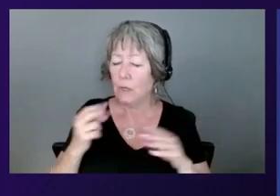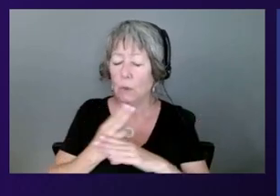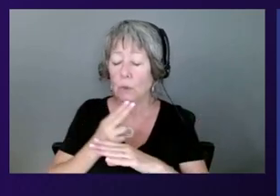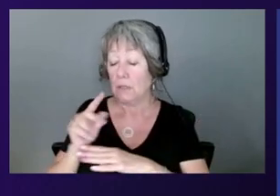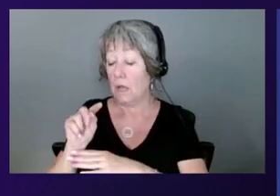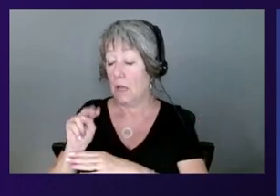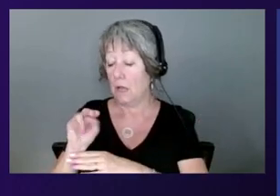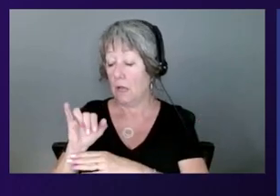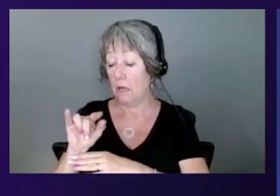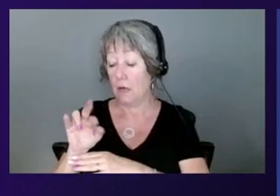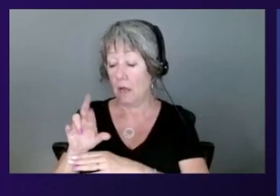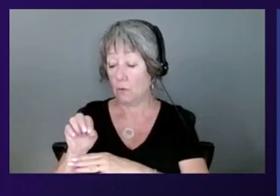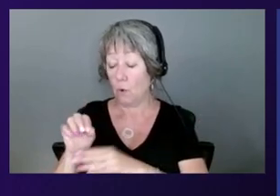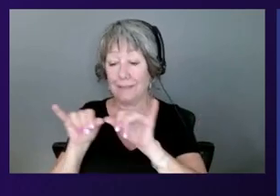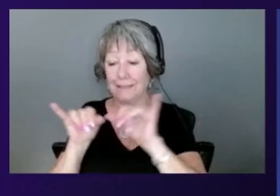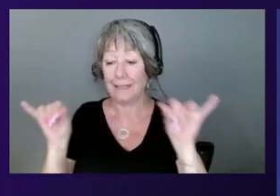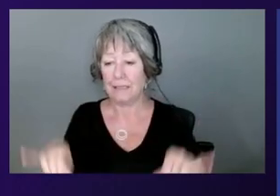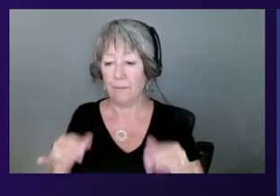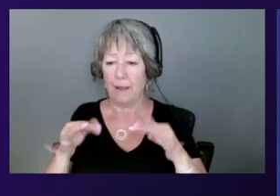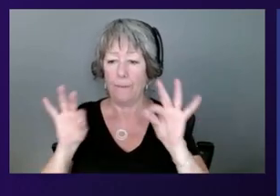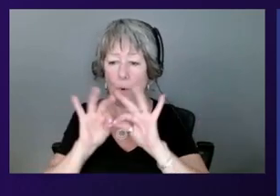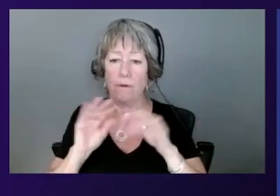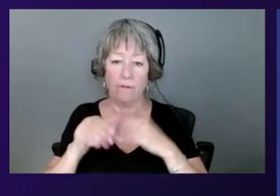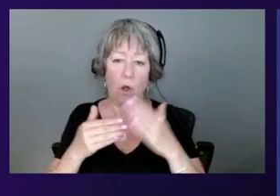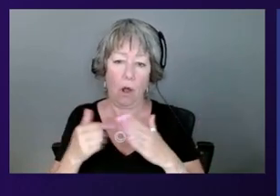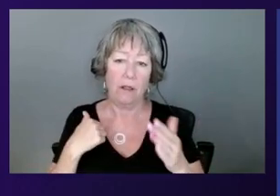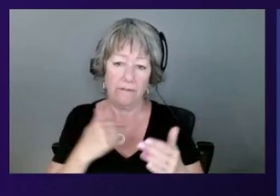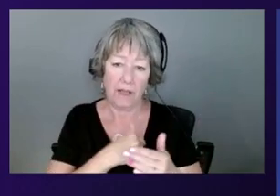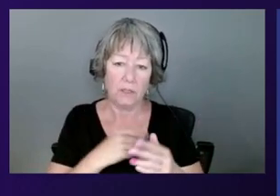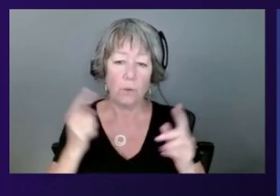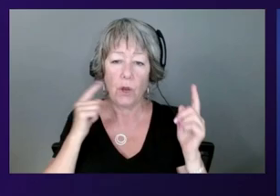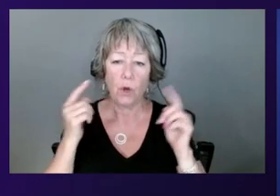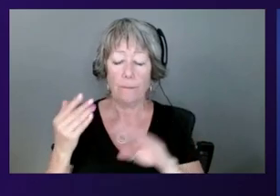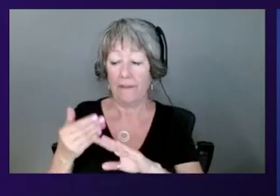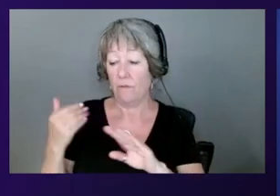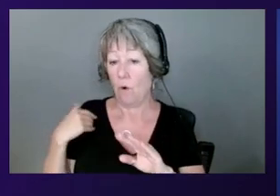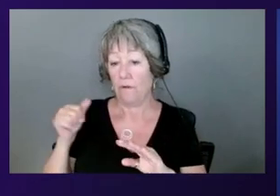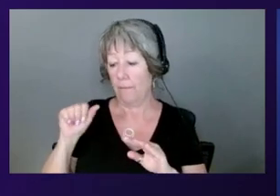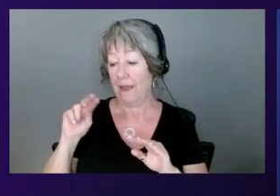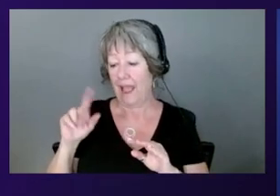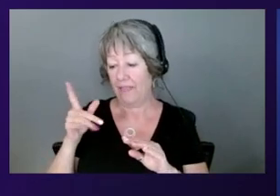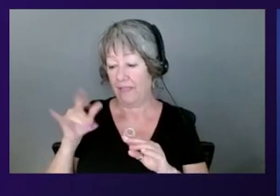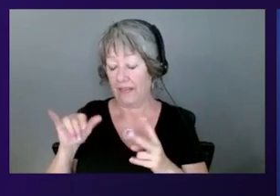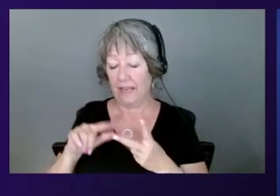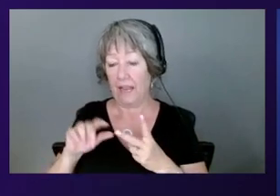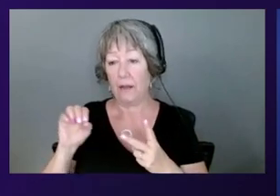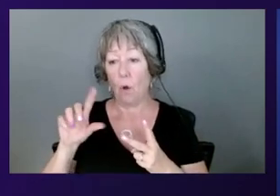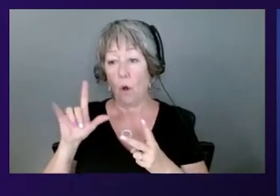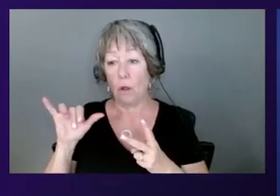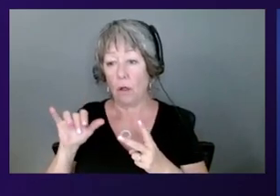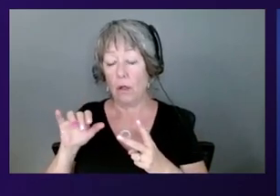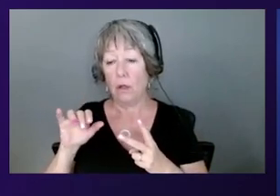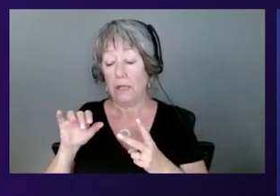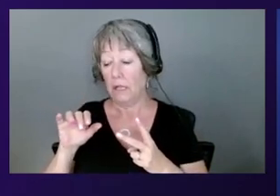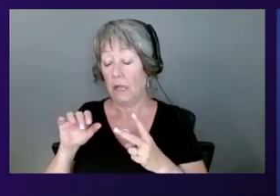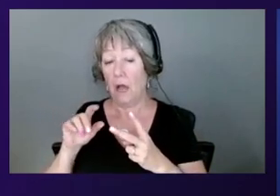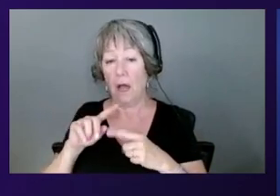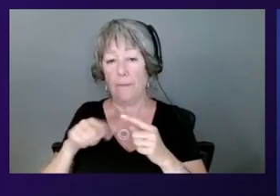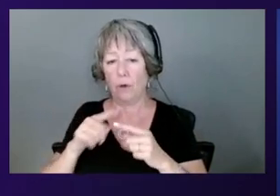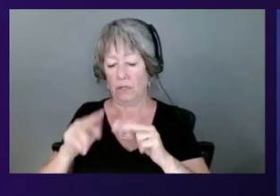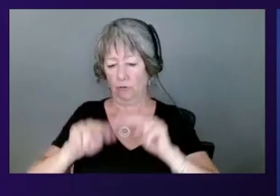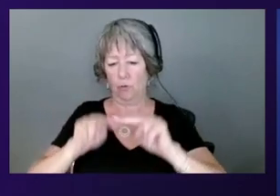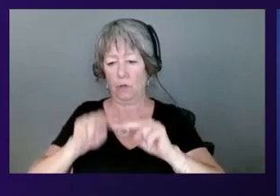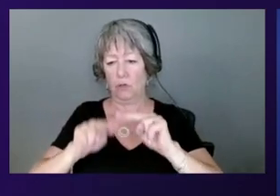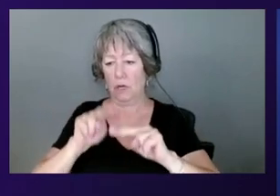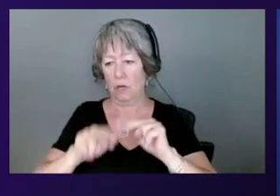is particularly important to all of us. We heard earlier as well from Anthony Liguori and Ali about the design of that and the construction of the Nitro system and